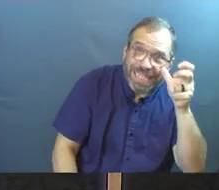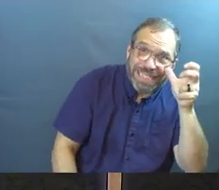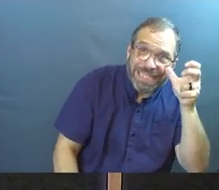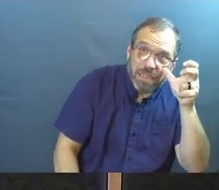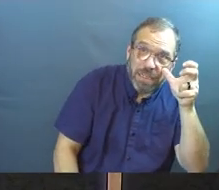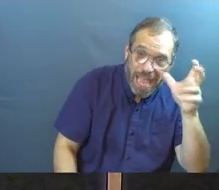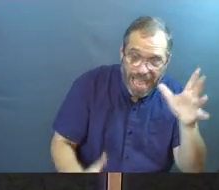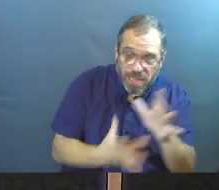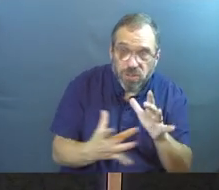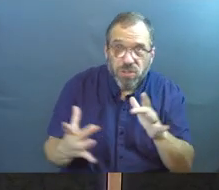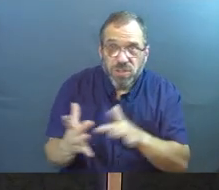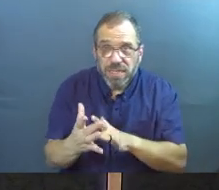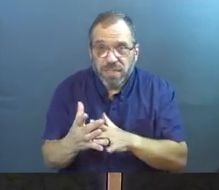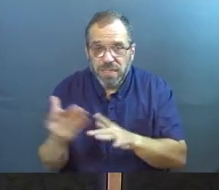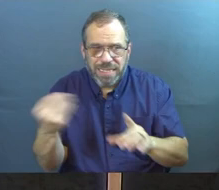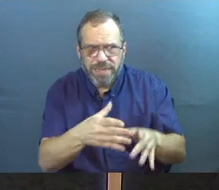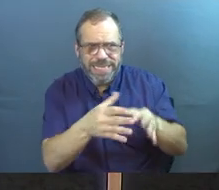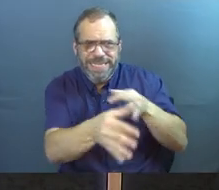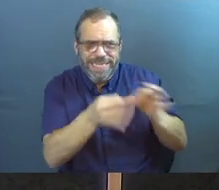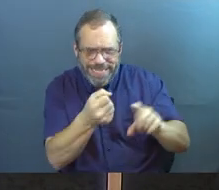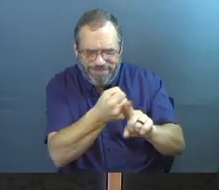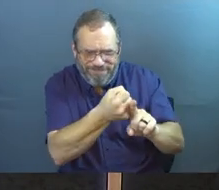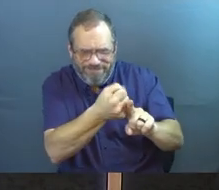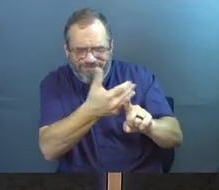And Jesus gives them more depth.